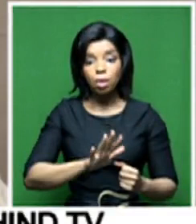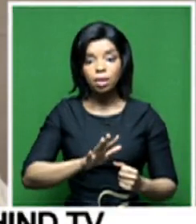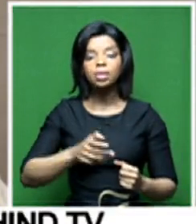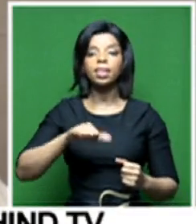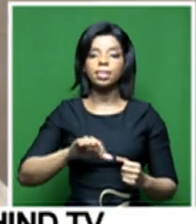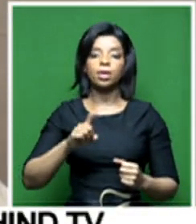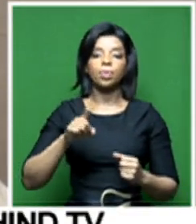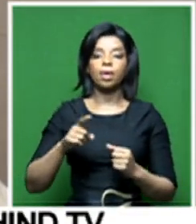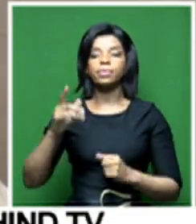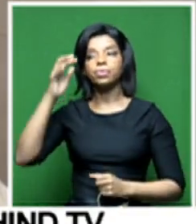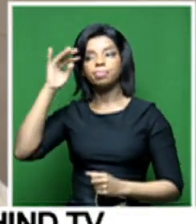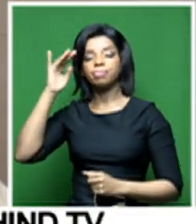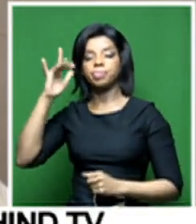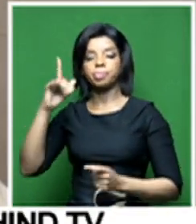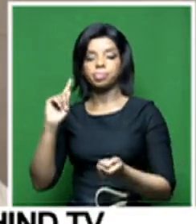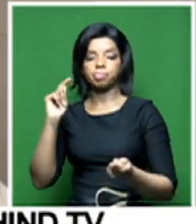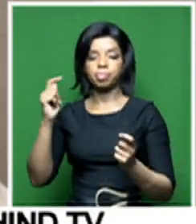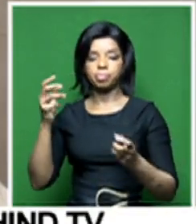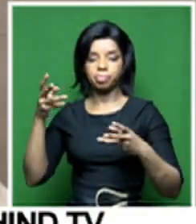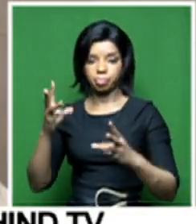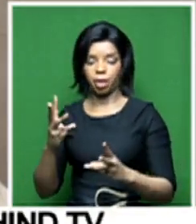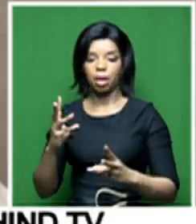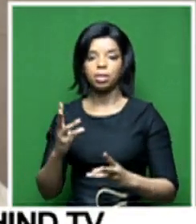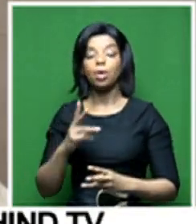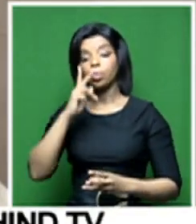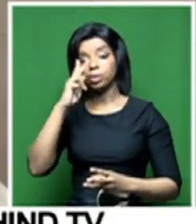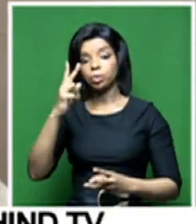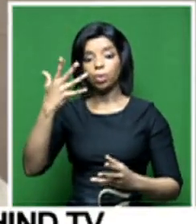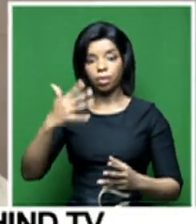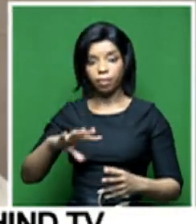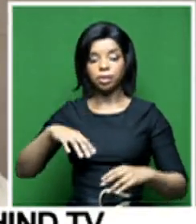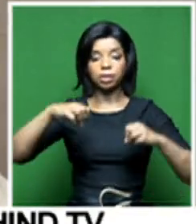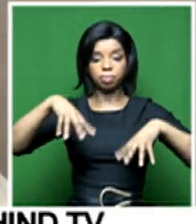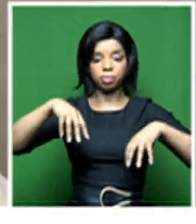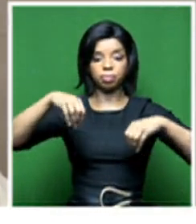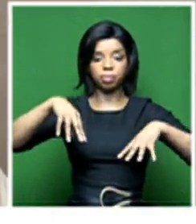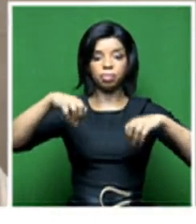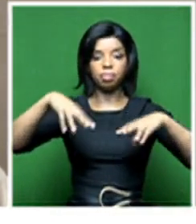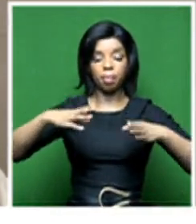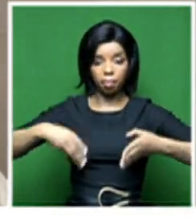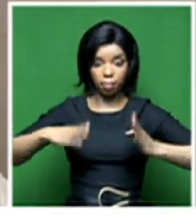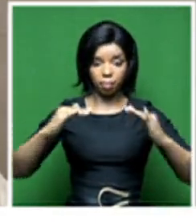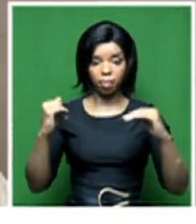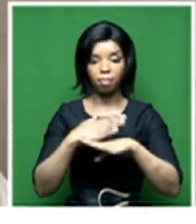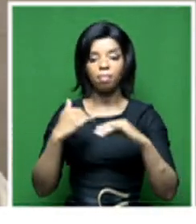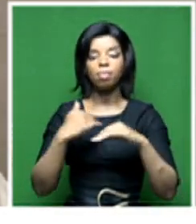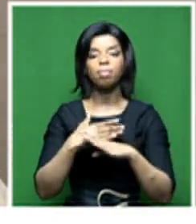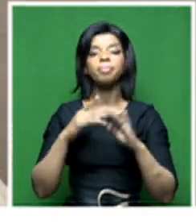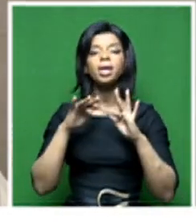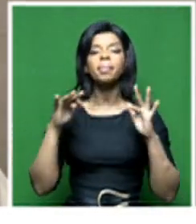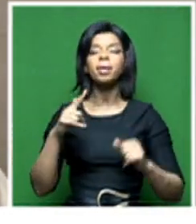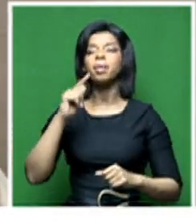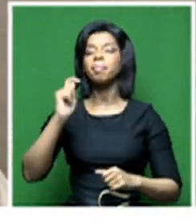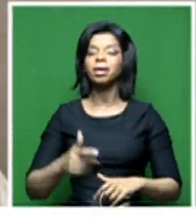that model. We've seen it even on e-tolls and compliance levels drop below the ability to be able to